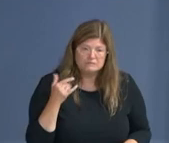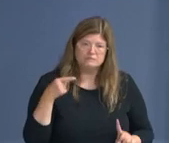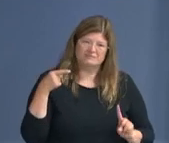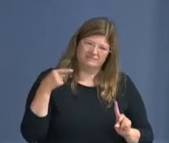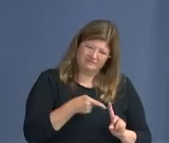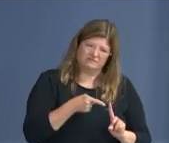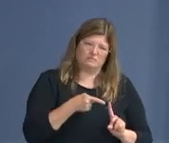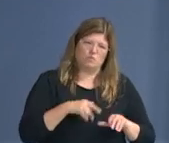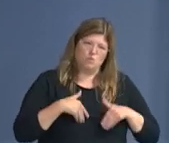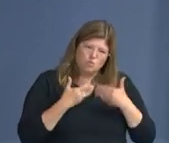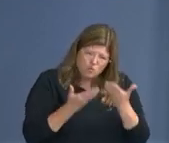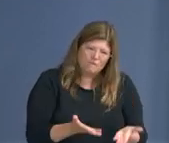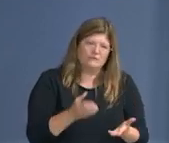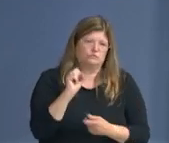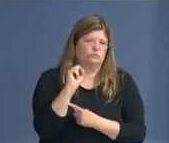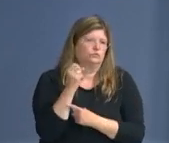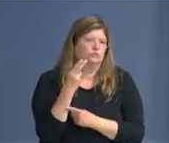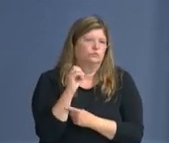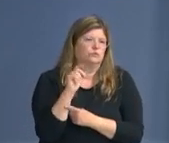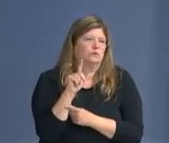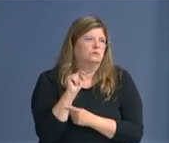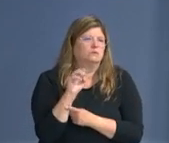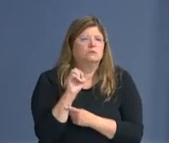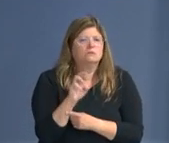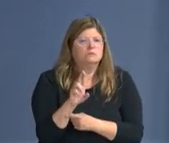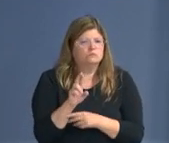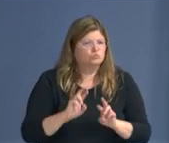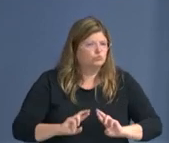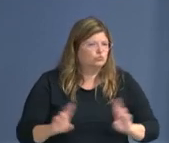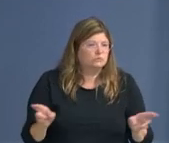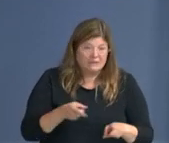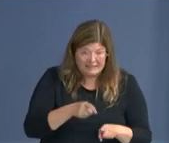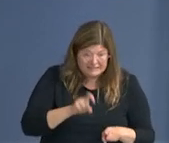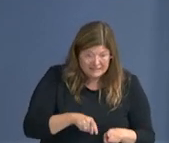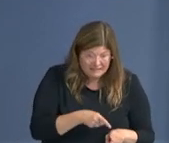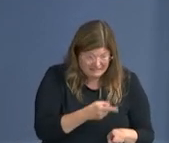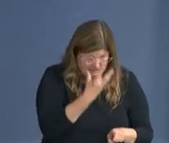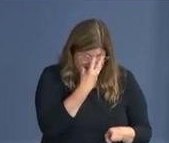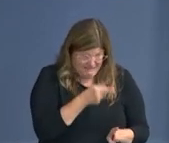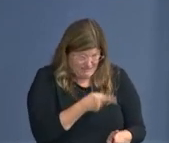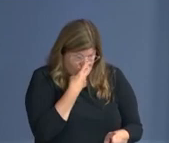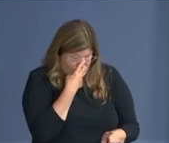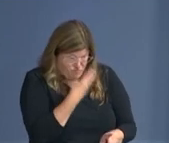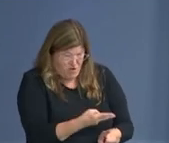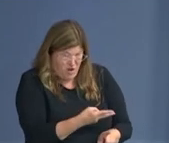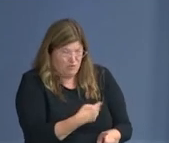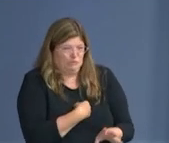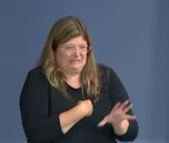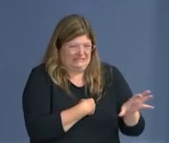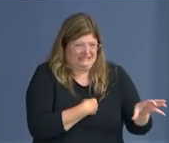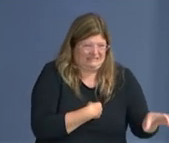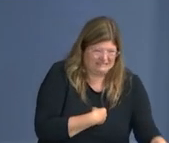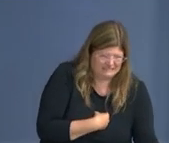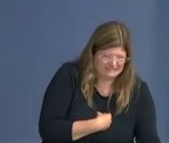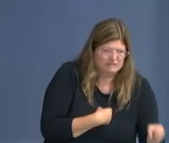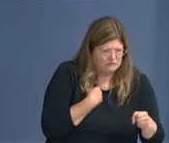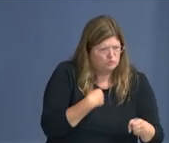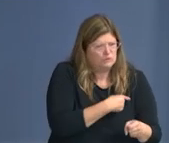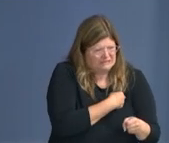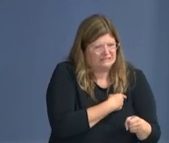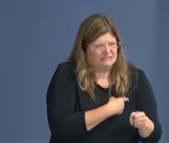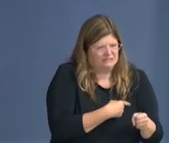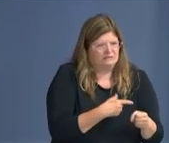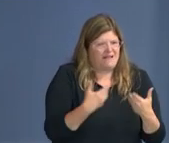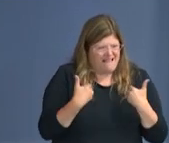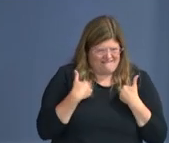um, that you see sleeping on the street, uh, is offered, and is, and we have shelter available for them.